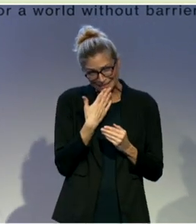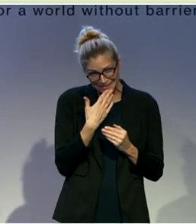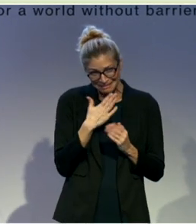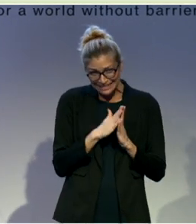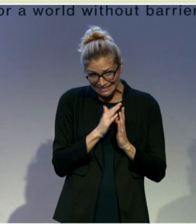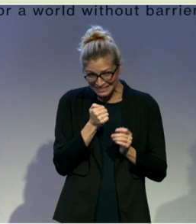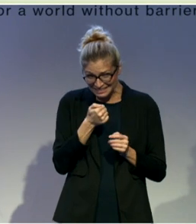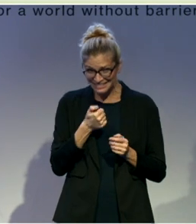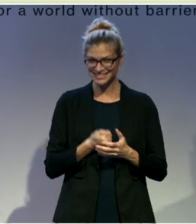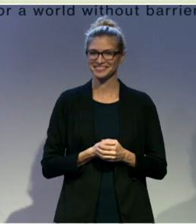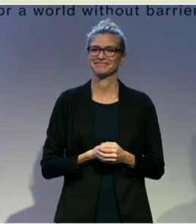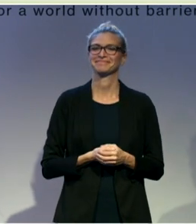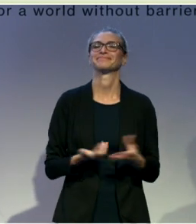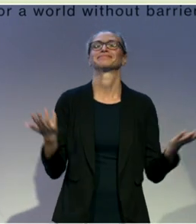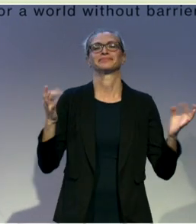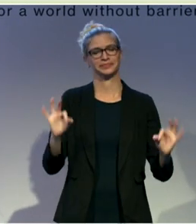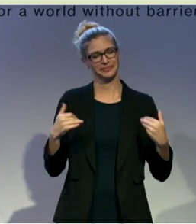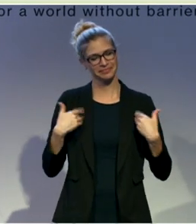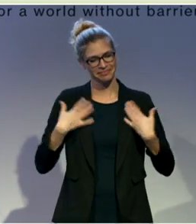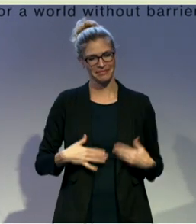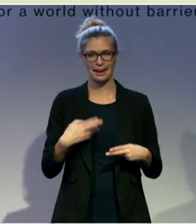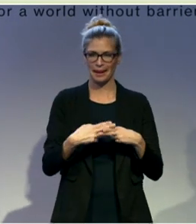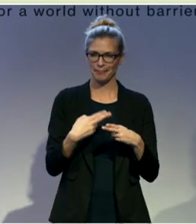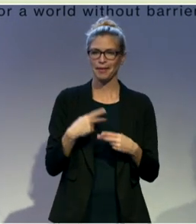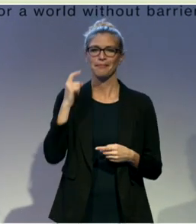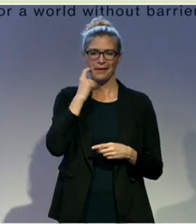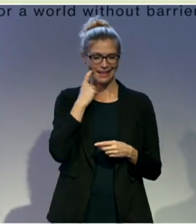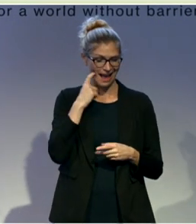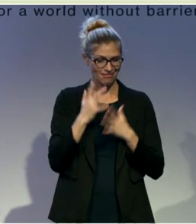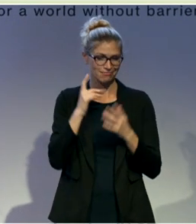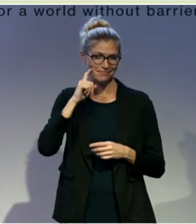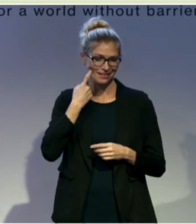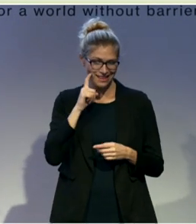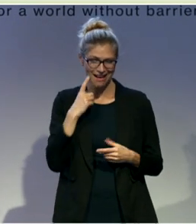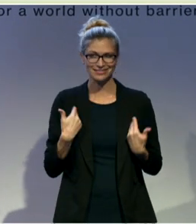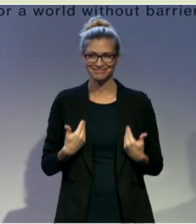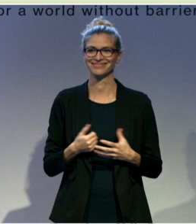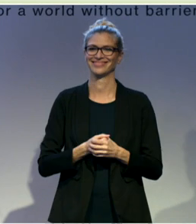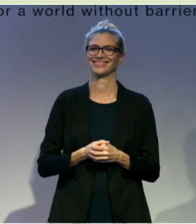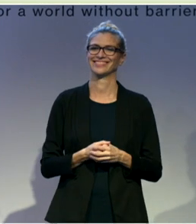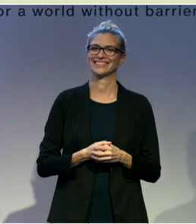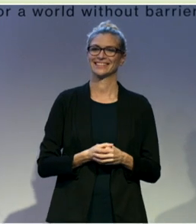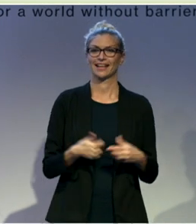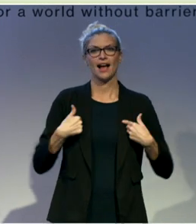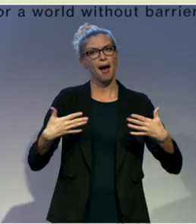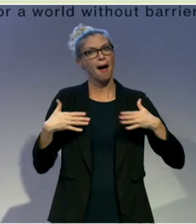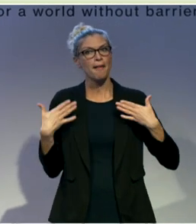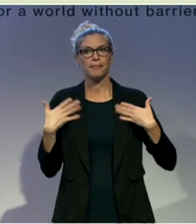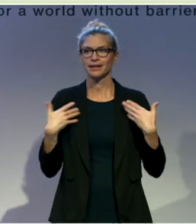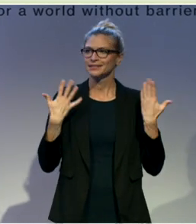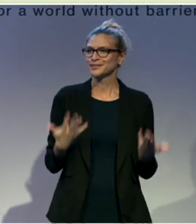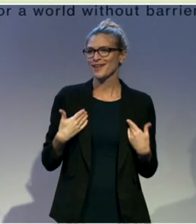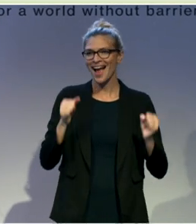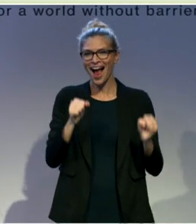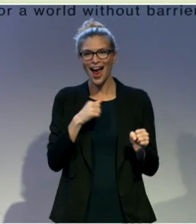Okay. My name is Monica, and my sign name is Monica. It's a pleasure for me to speak about our